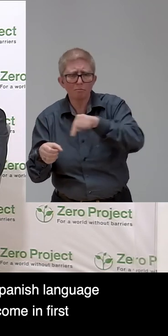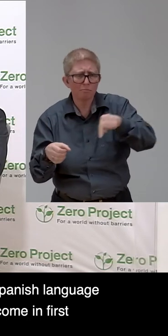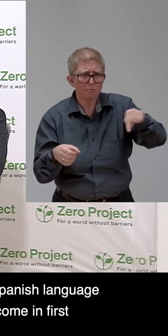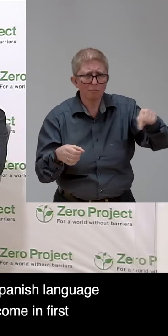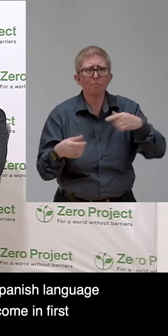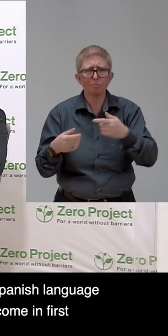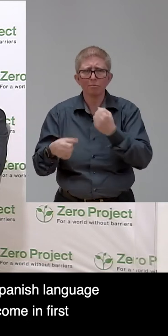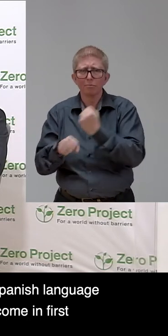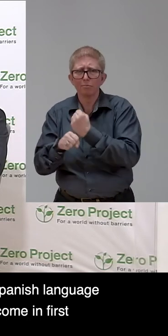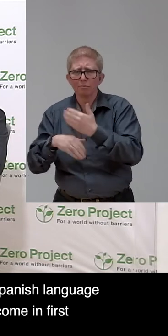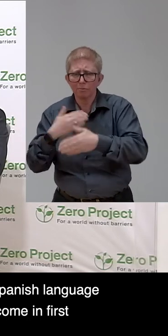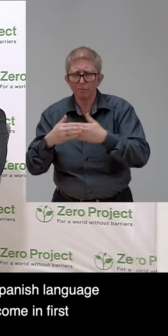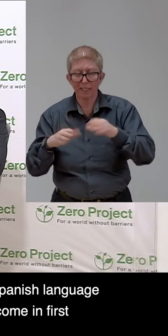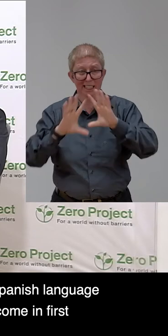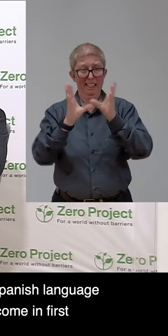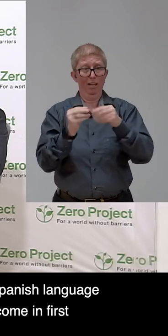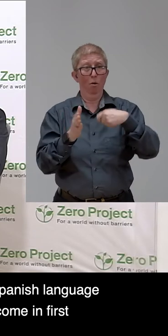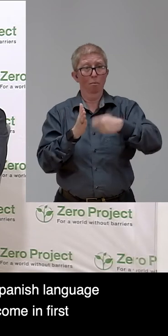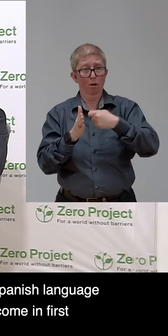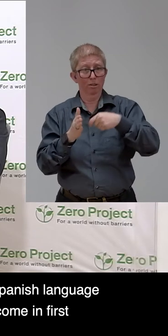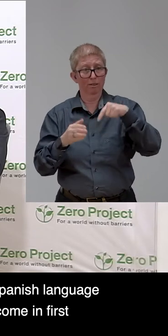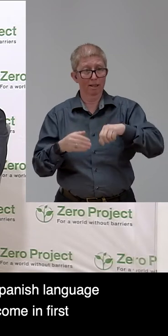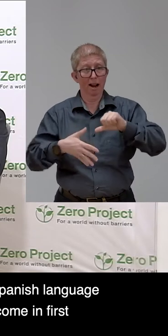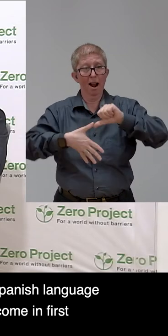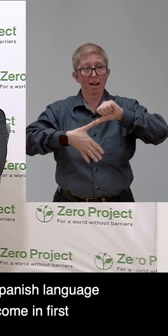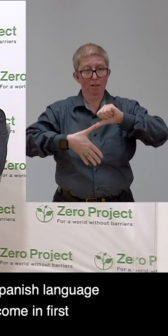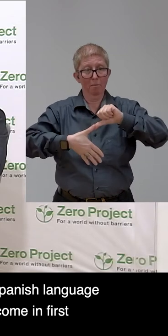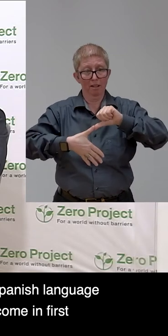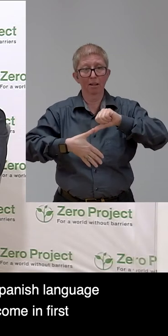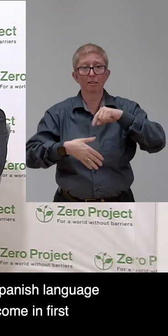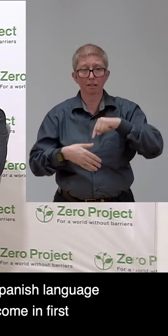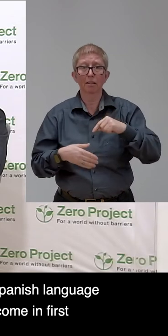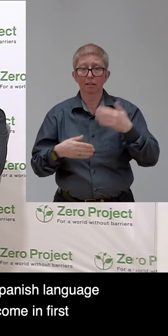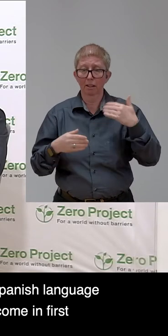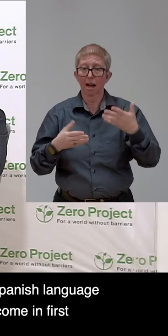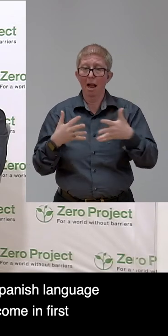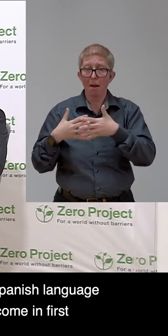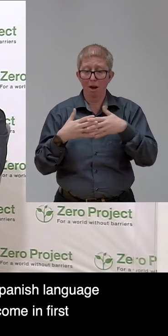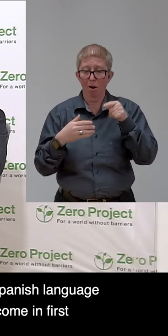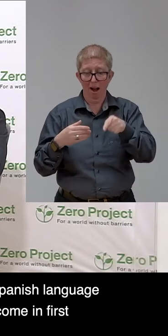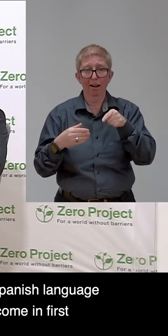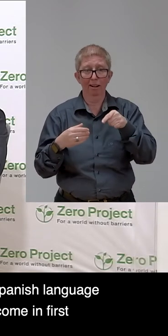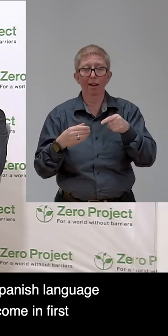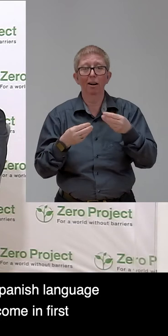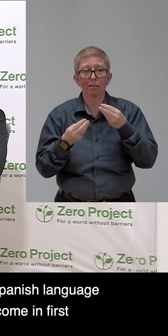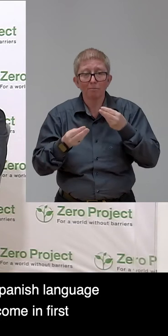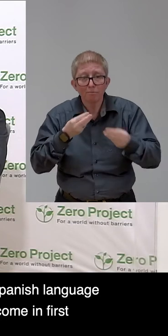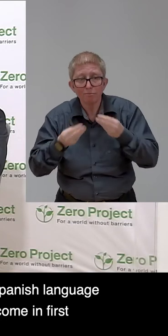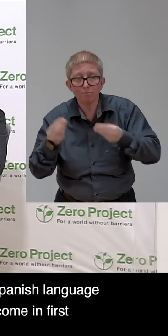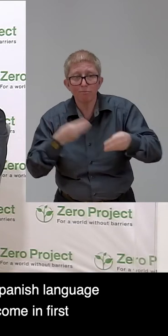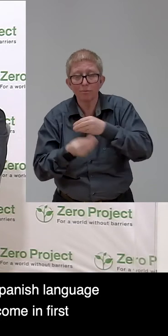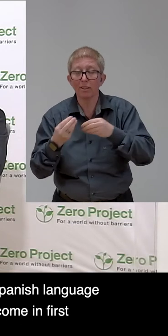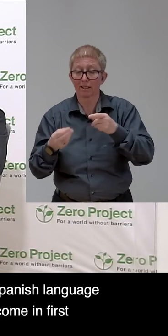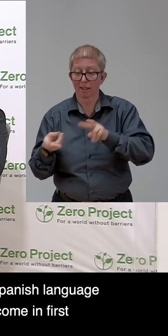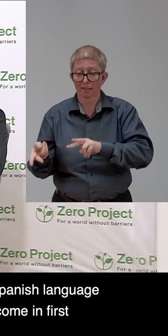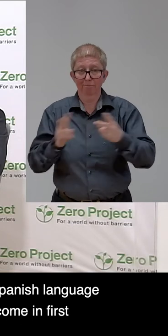There is the Zero Project report that's also published in Spanish language. And there is a lot more. And